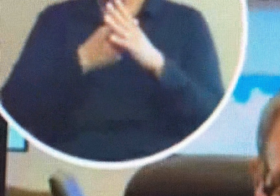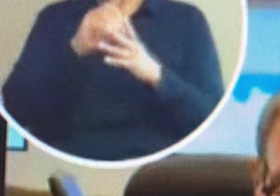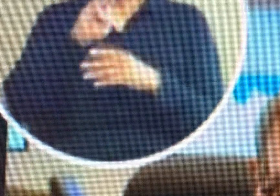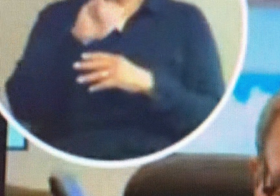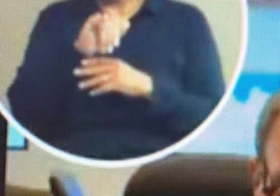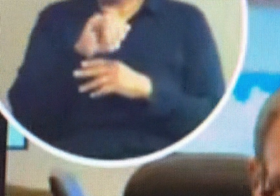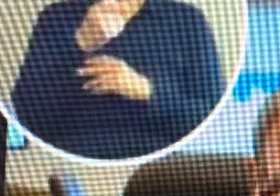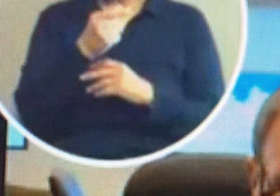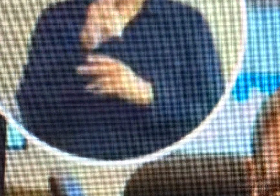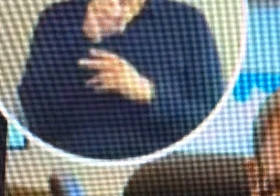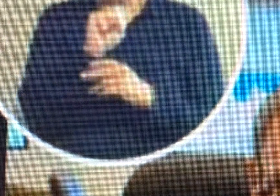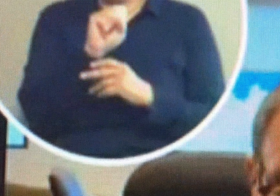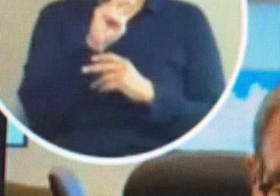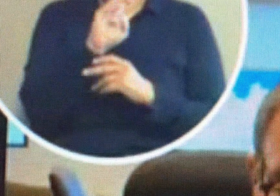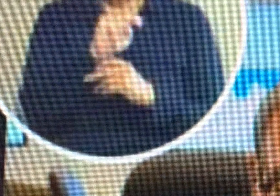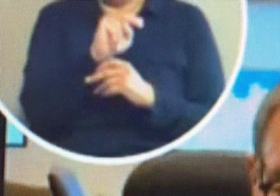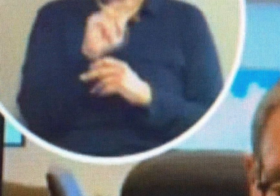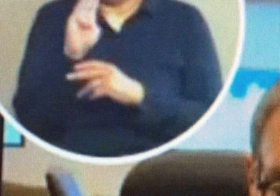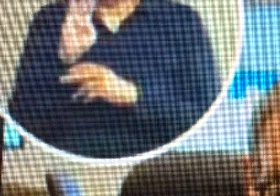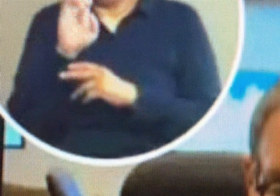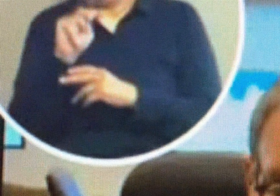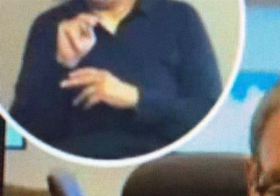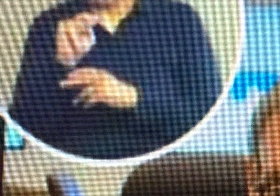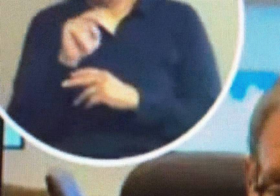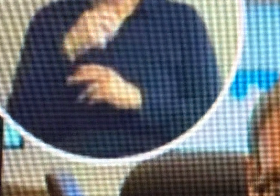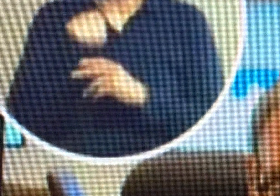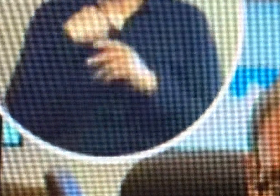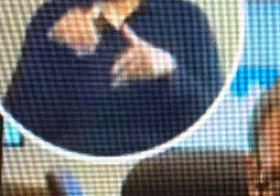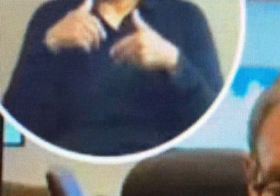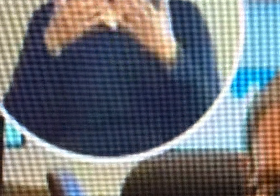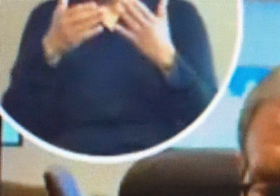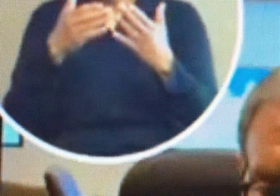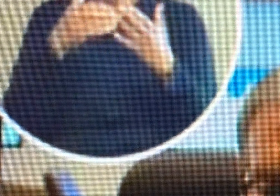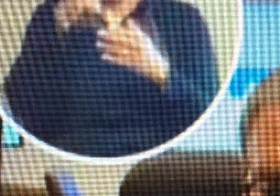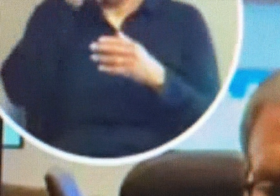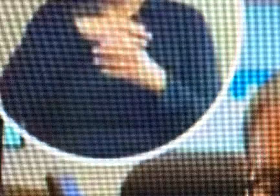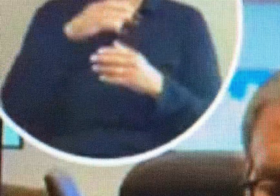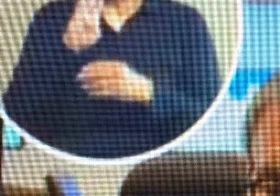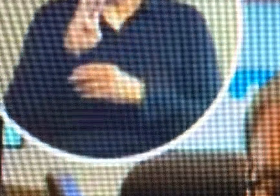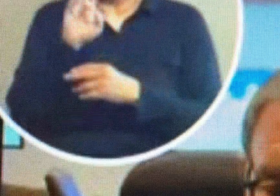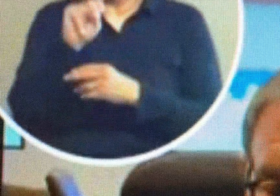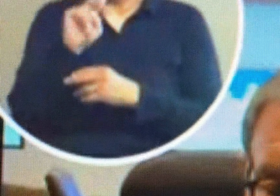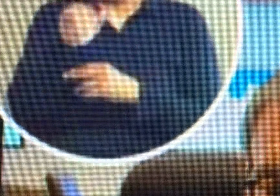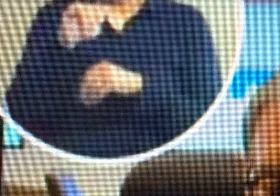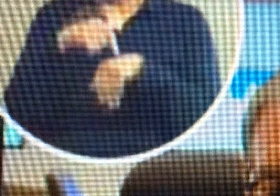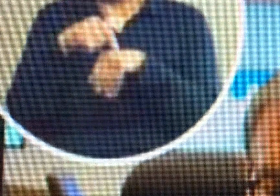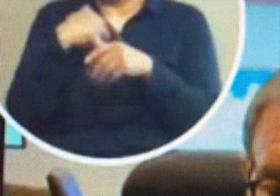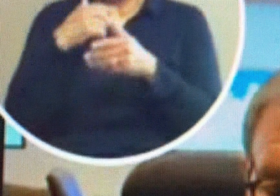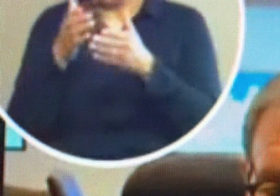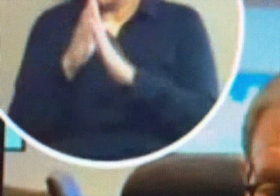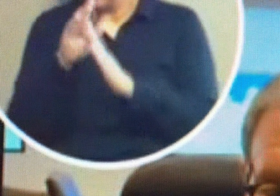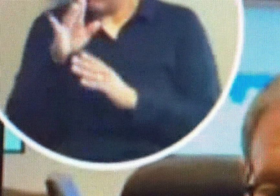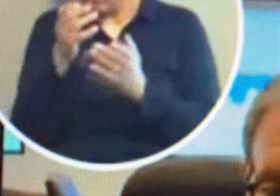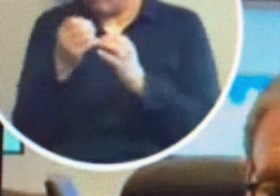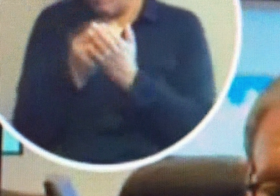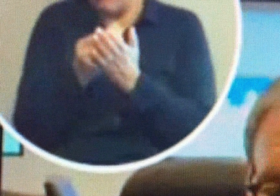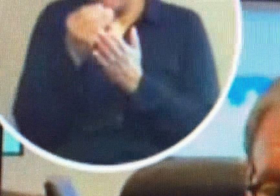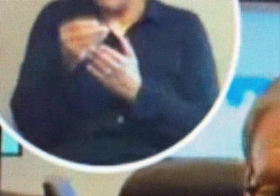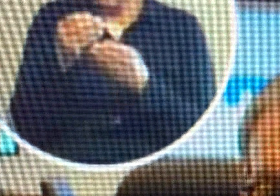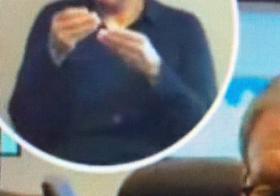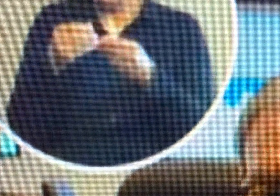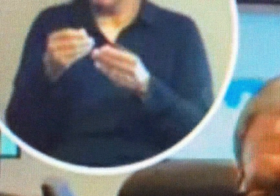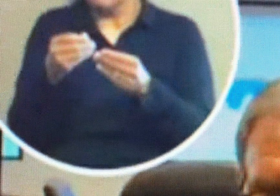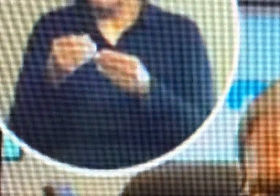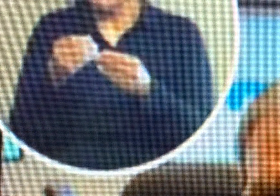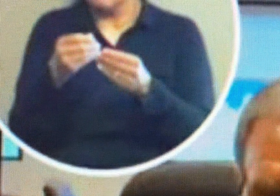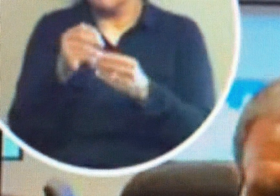Grossman and Bryan, I offered Mr. Bryan at the time to purchase the property in what